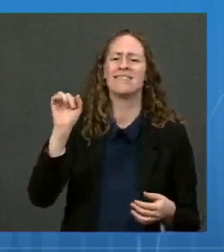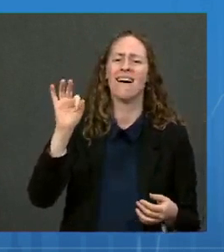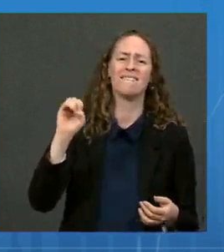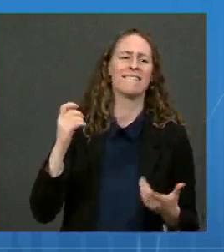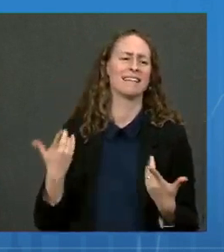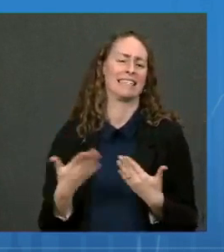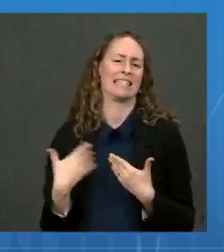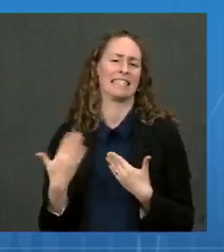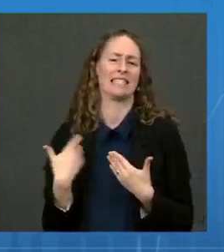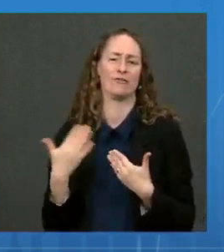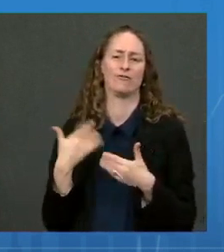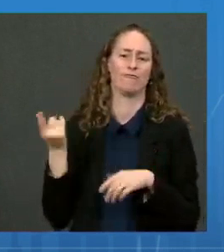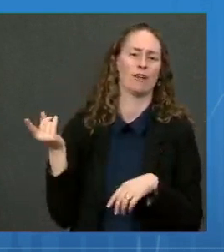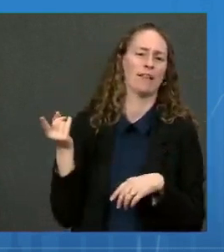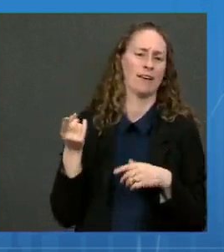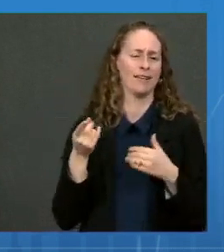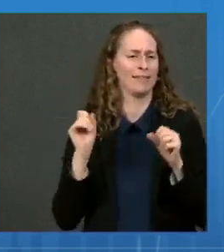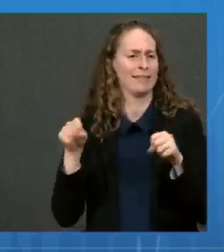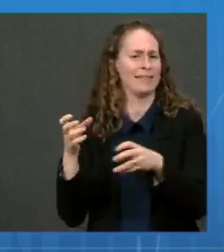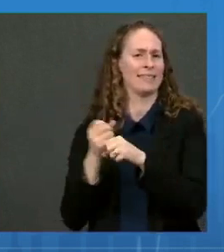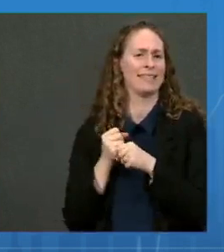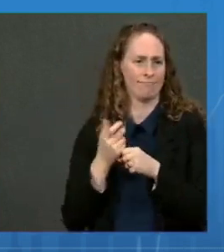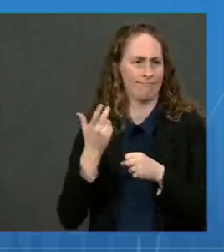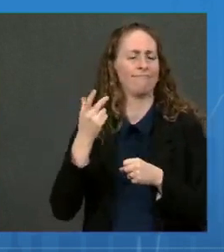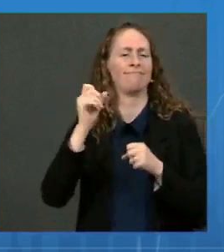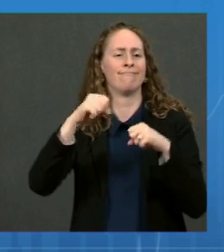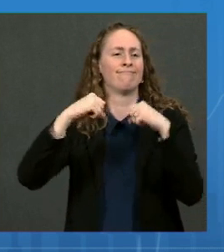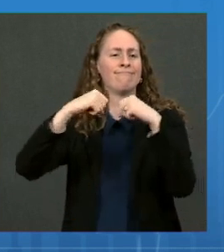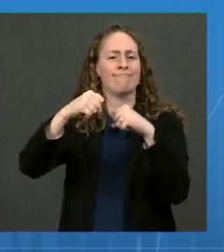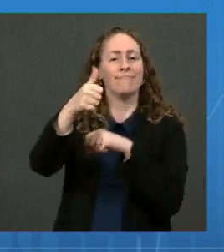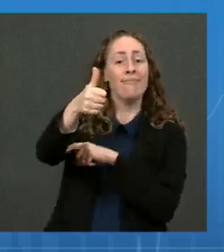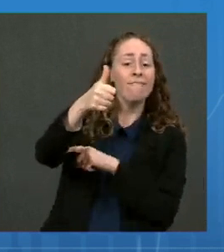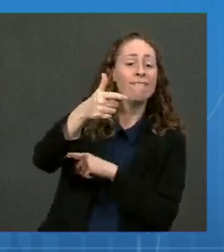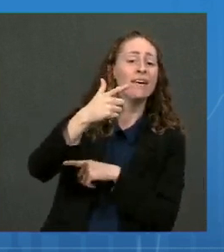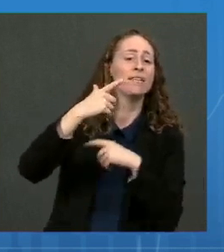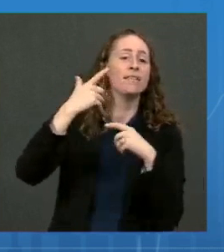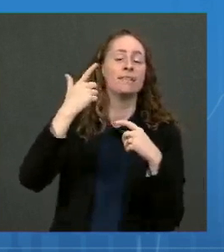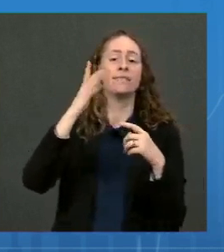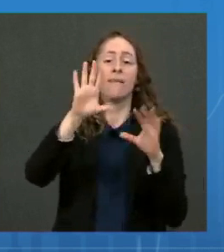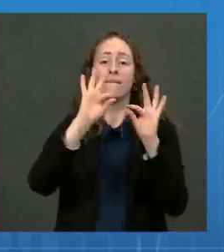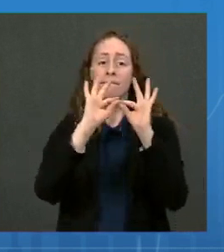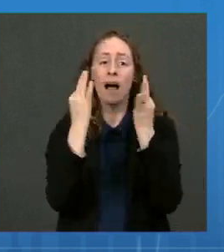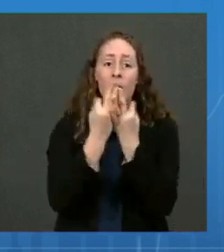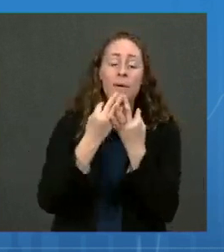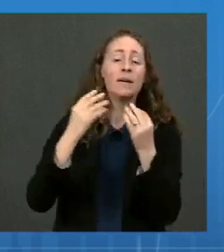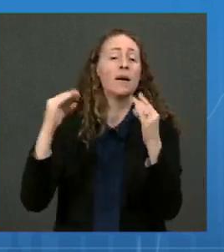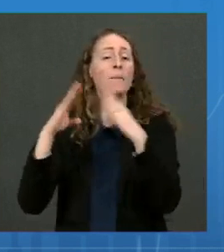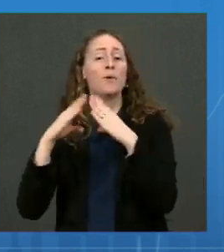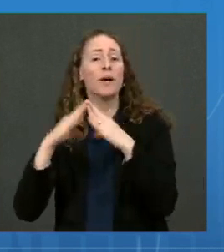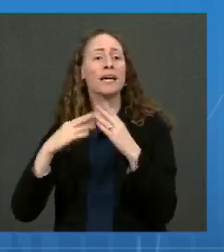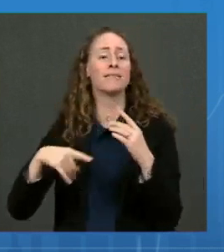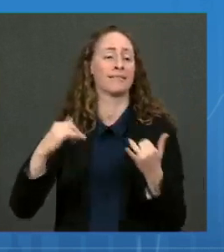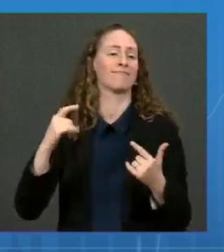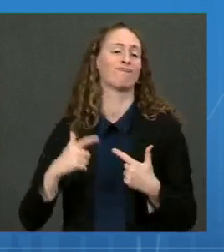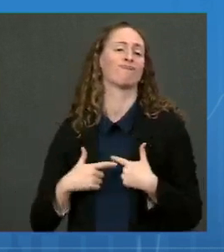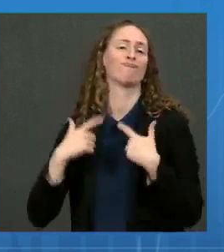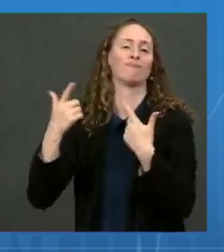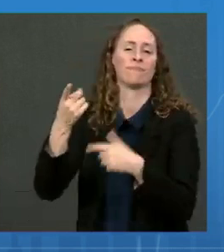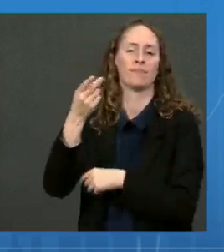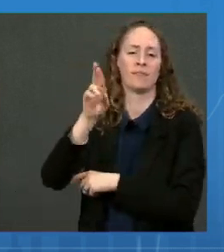and it will protect you, your loved ones, and your community. With that, over to you, Dr. Walensky.